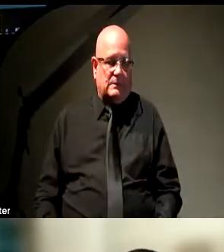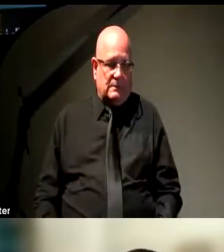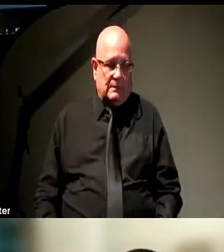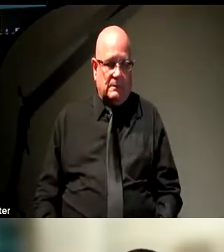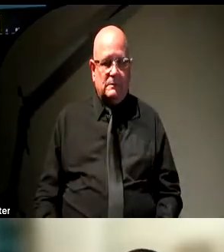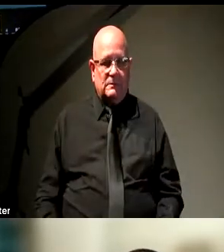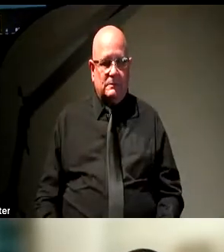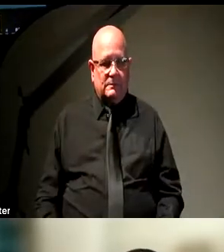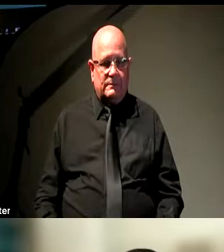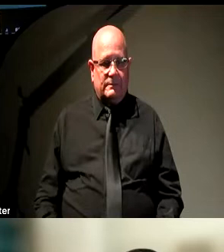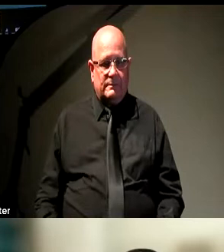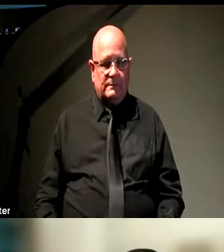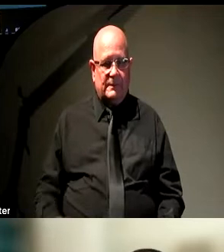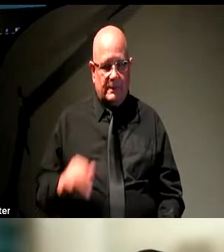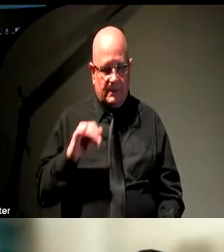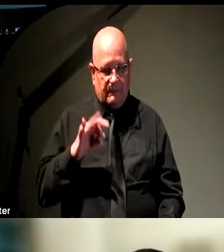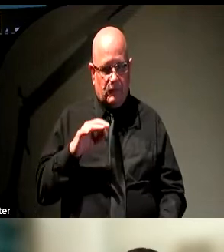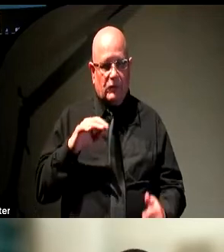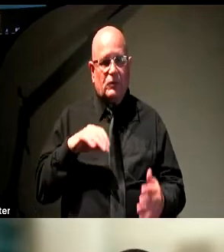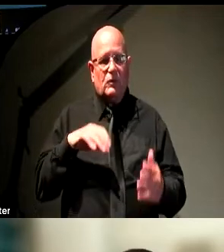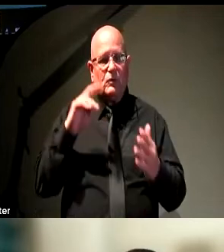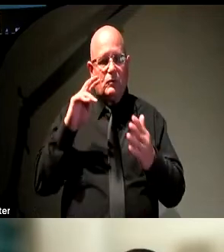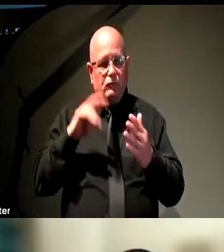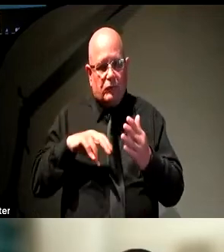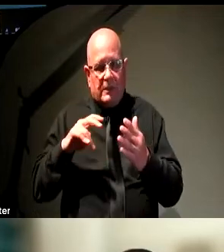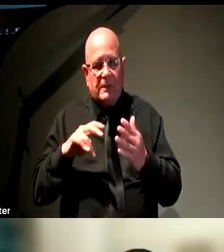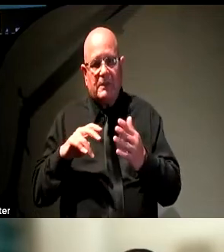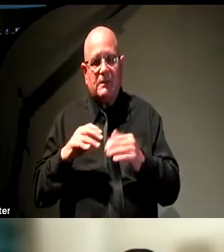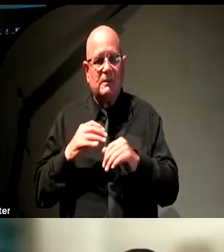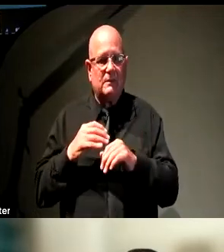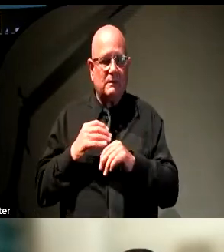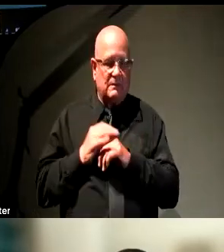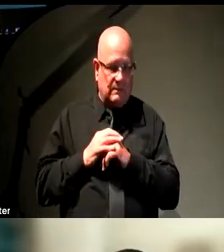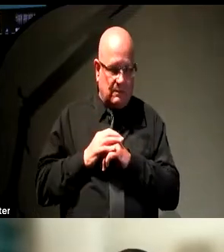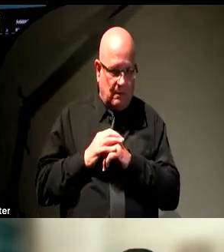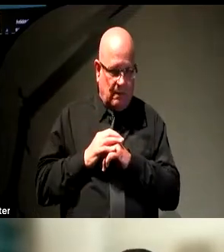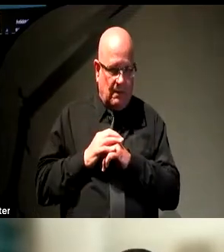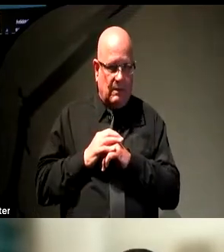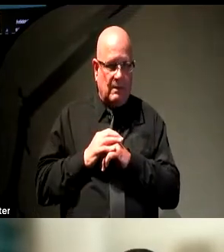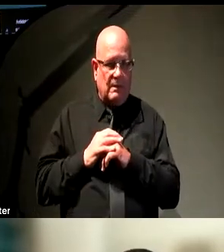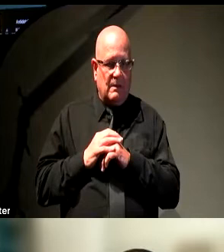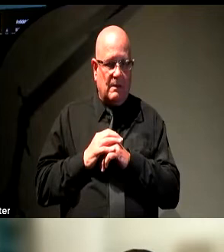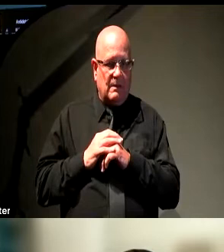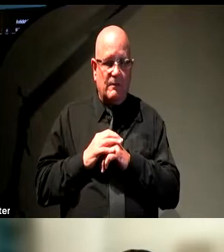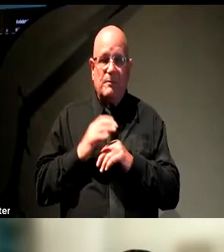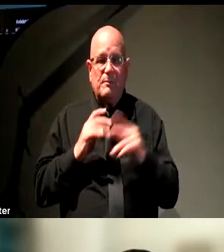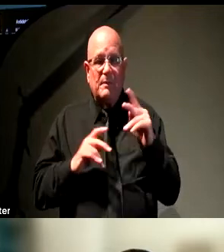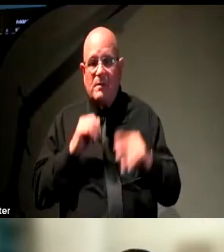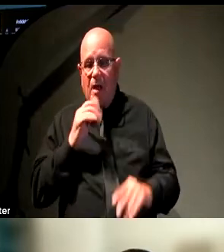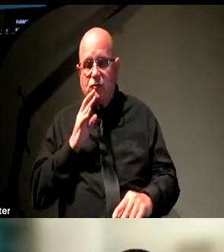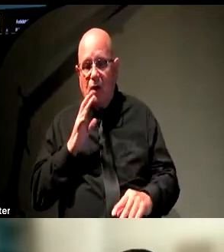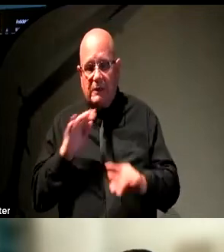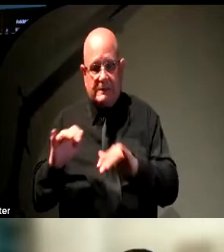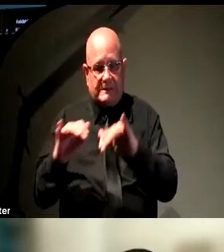lot of the time. If you're reading lips and you have a bunch of people talking, especially if people start talking over one another, folks are going